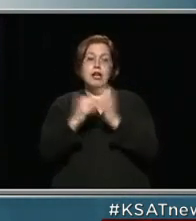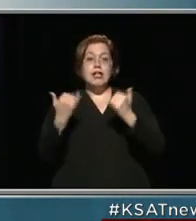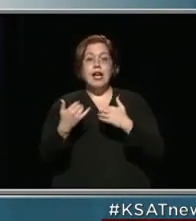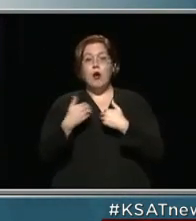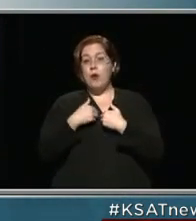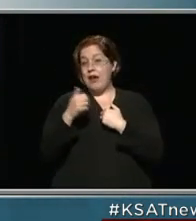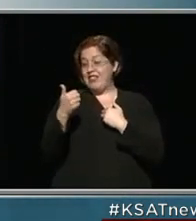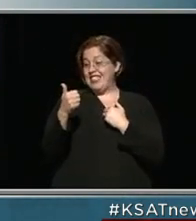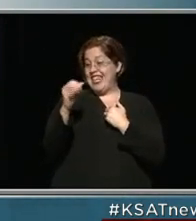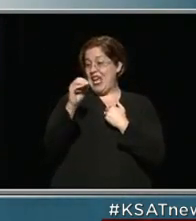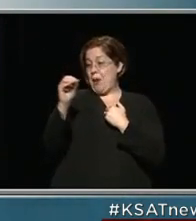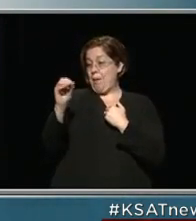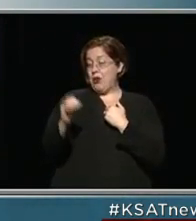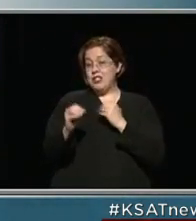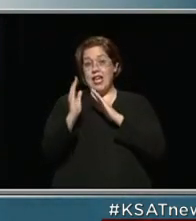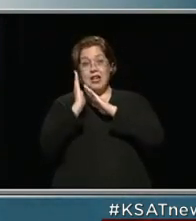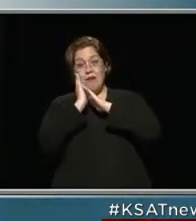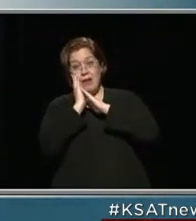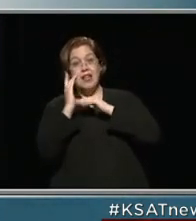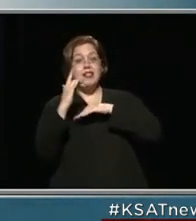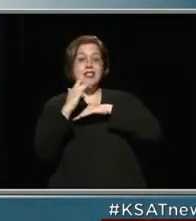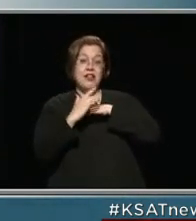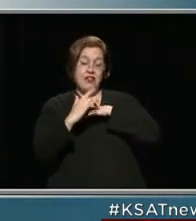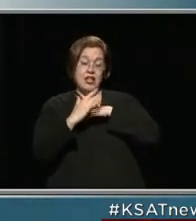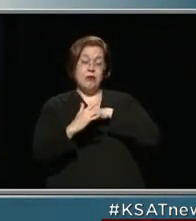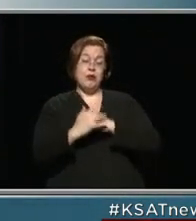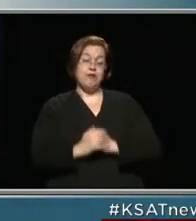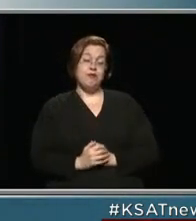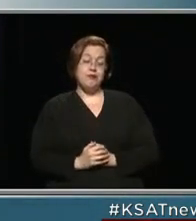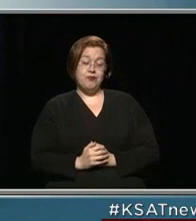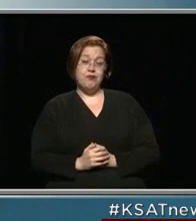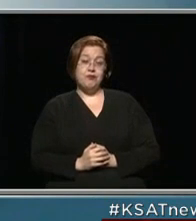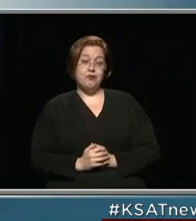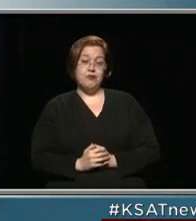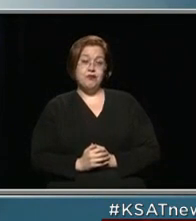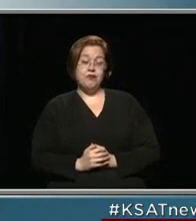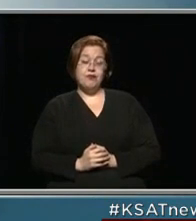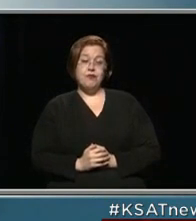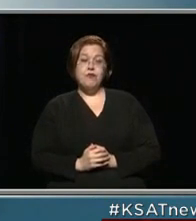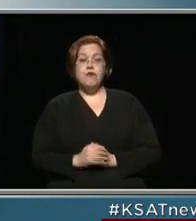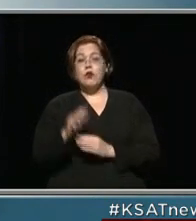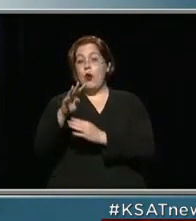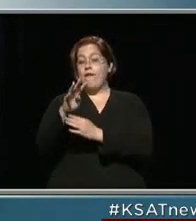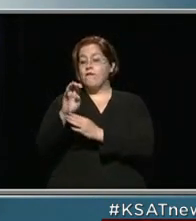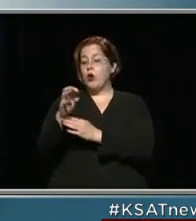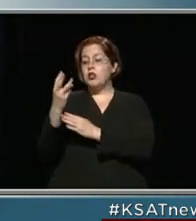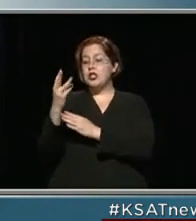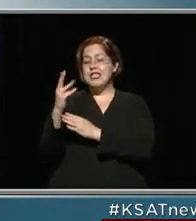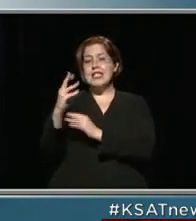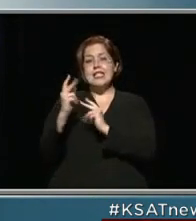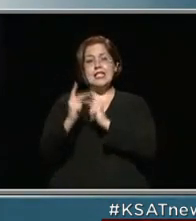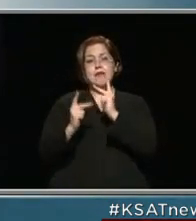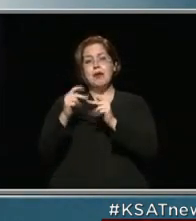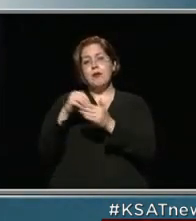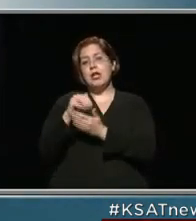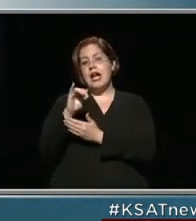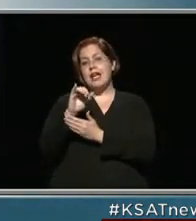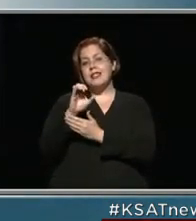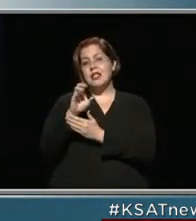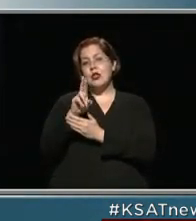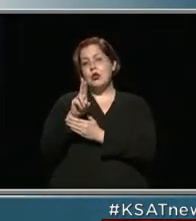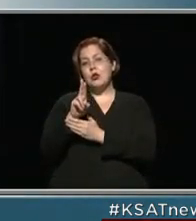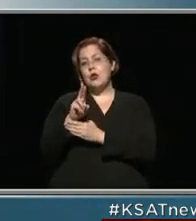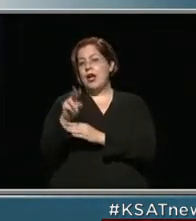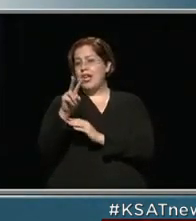have 10% of staffed hospital beds available for new patients. 416 folks are in the ICU tonight,